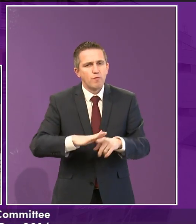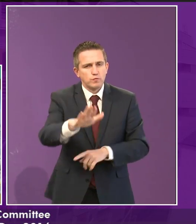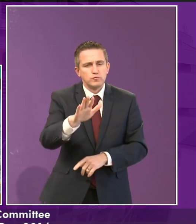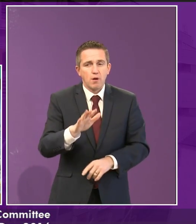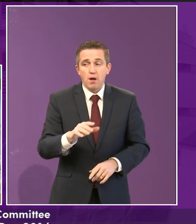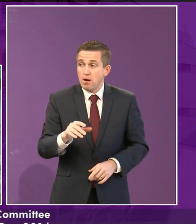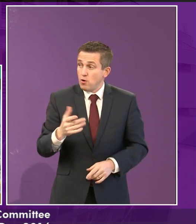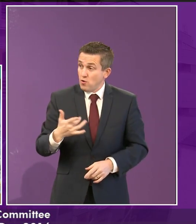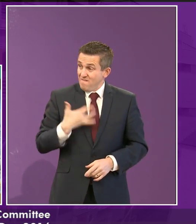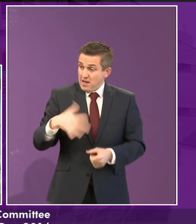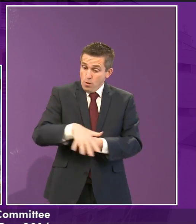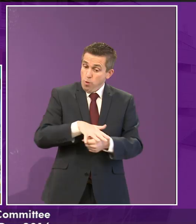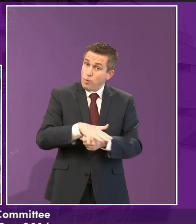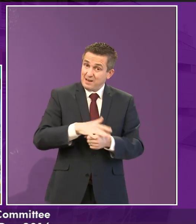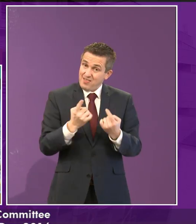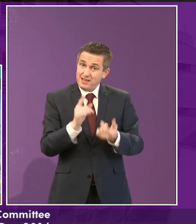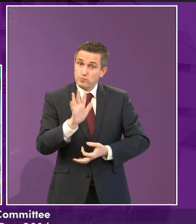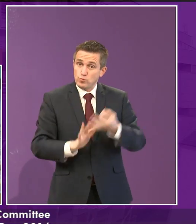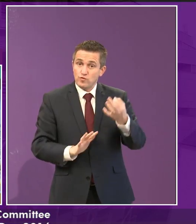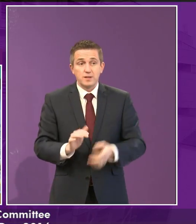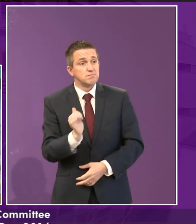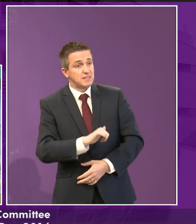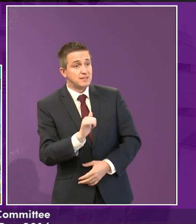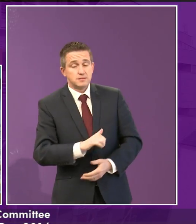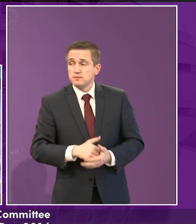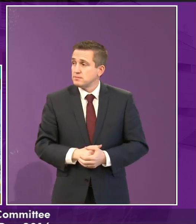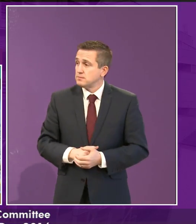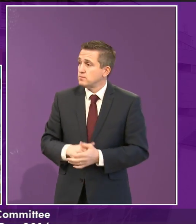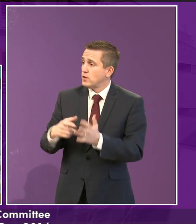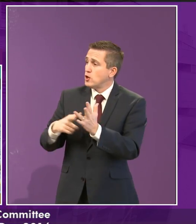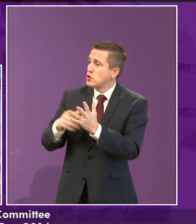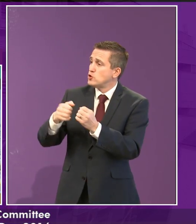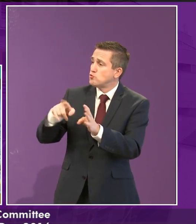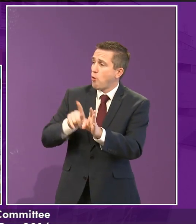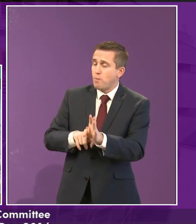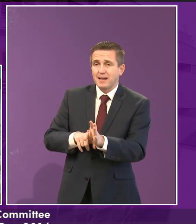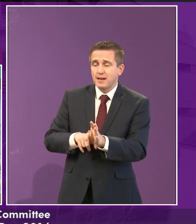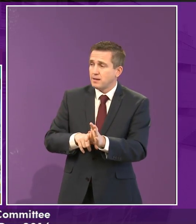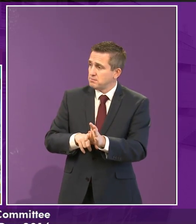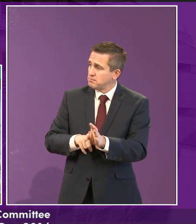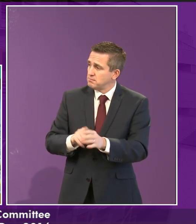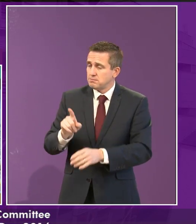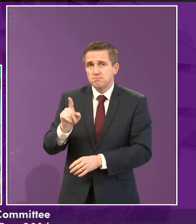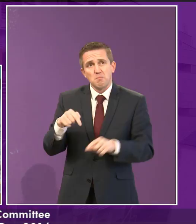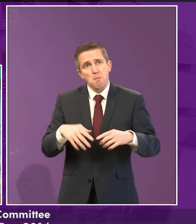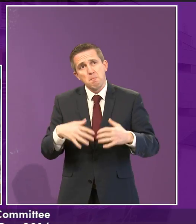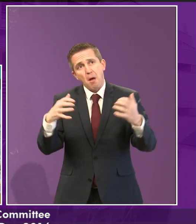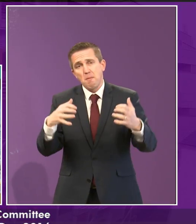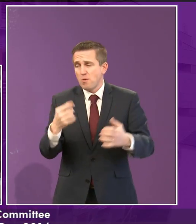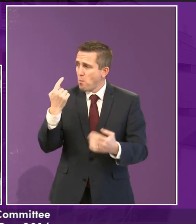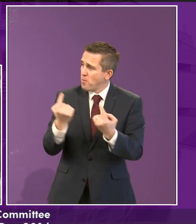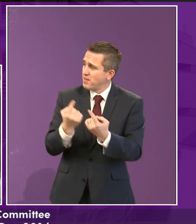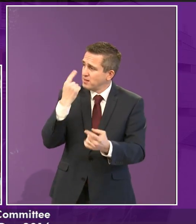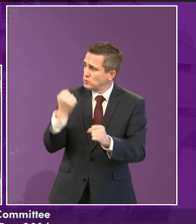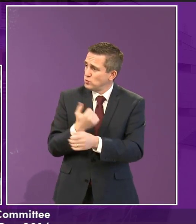But you see the differences locally? Yeah. Excellent. And Toby, if there's one thing more that this parliament could do to help you, what would it be?